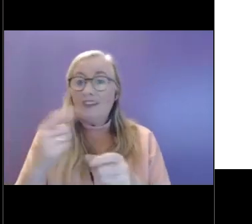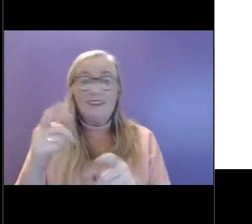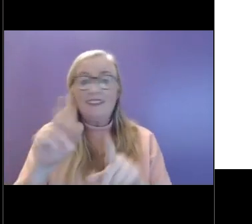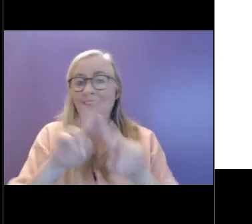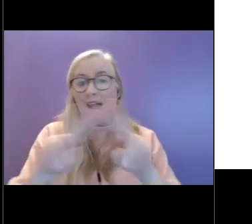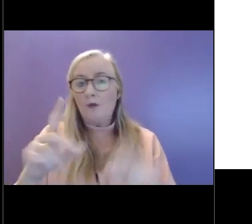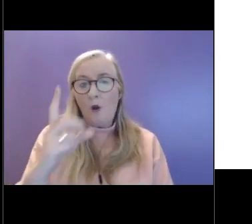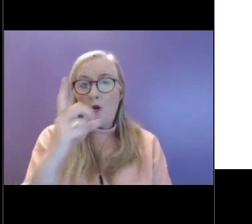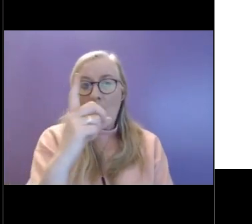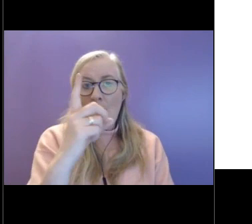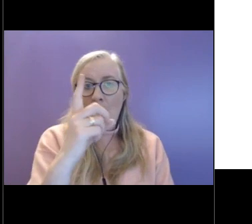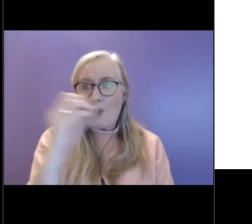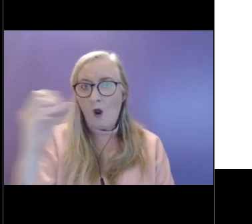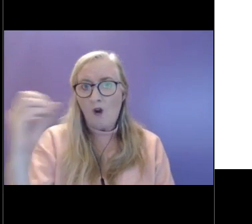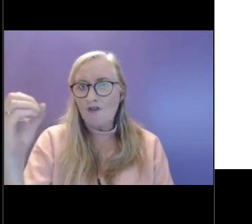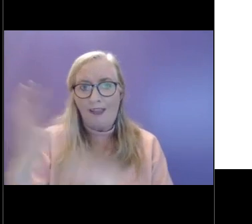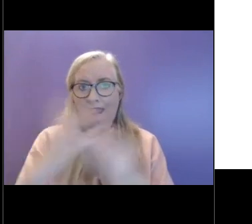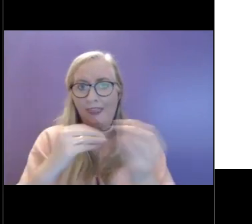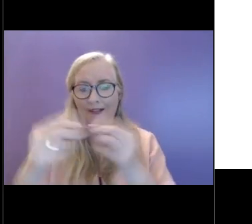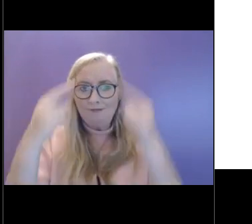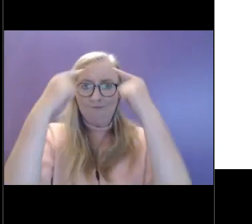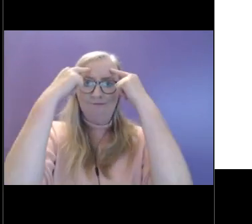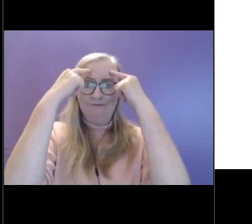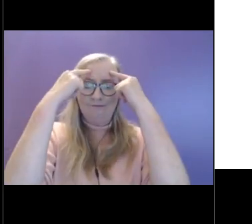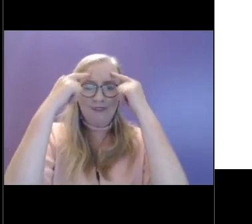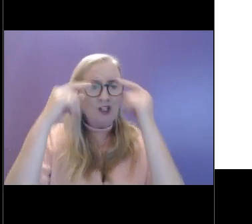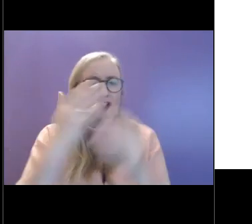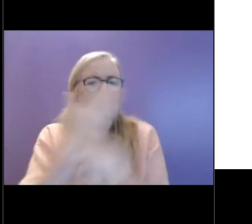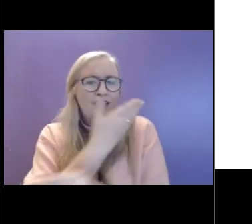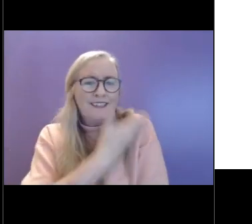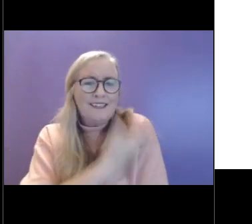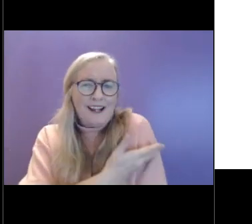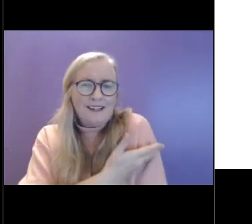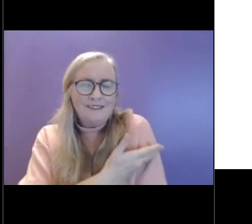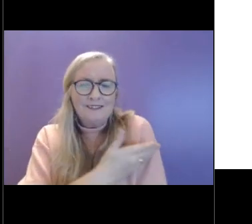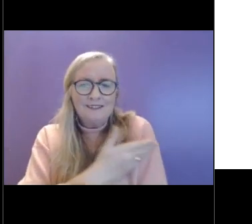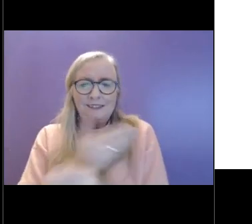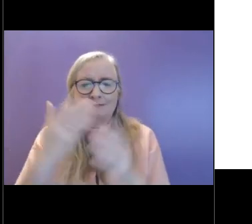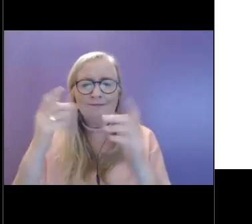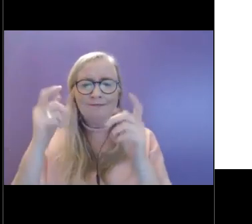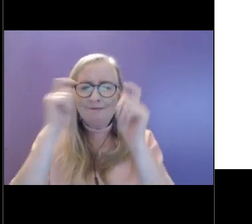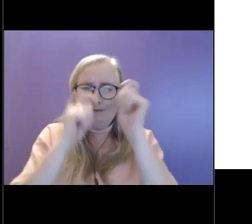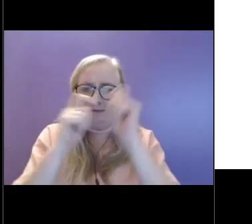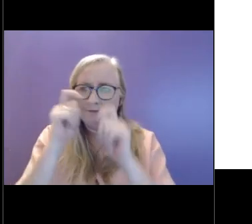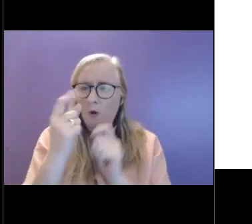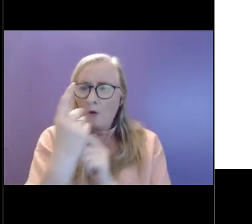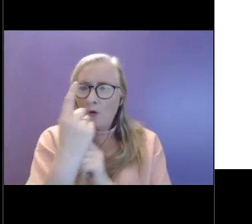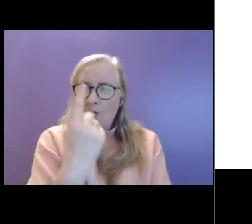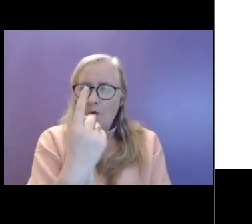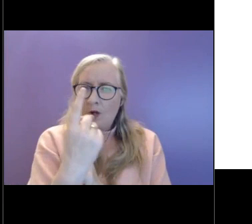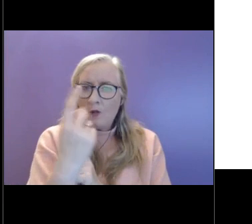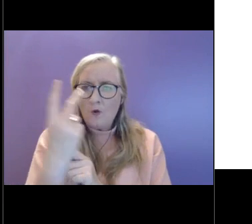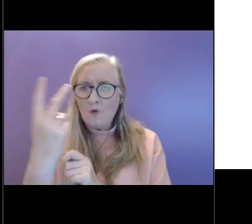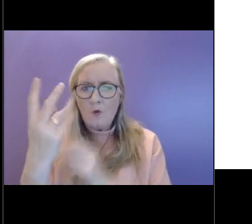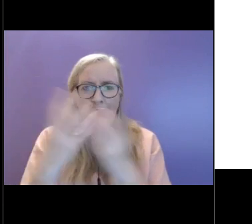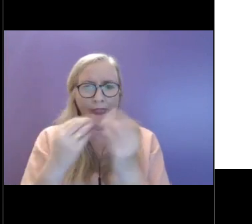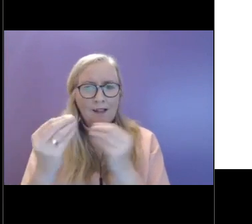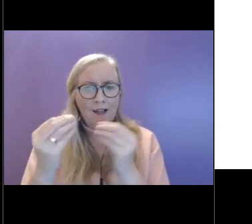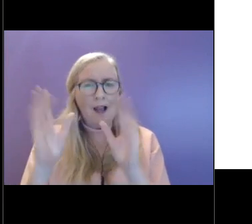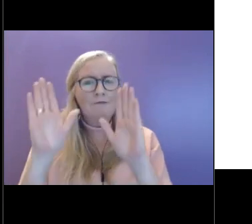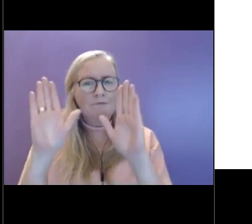things that come into your mind, perhaps thinking and really deeply about one or two things that really have stood out for you.